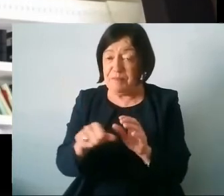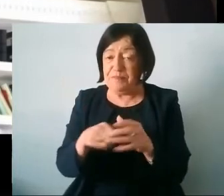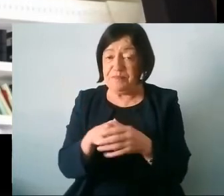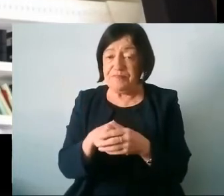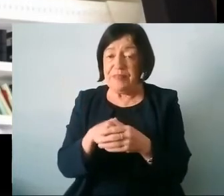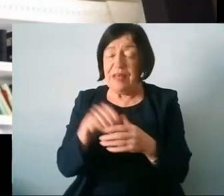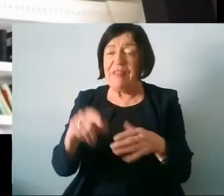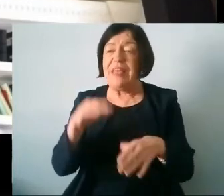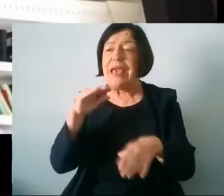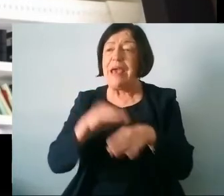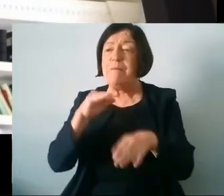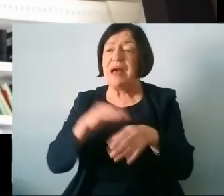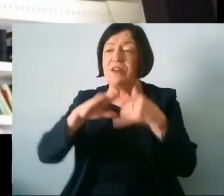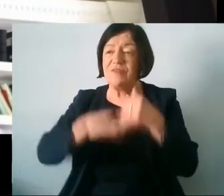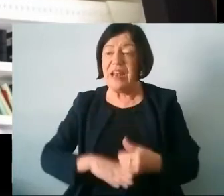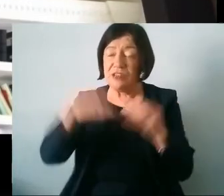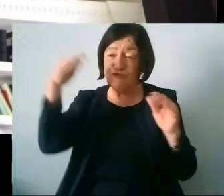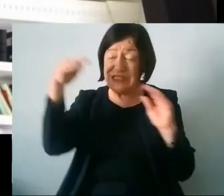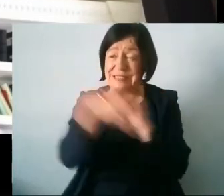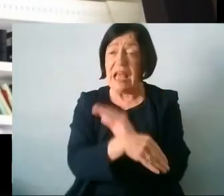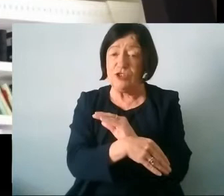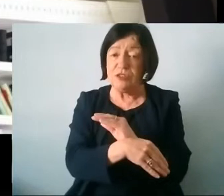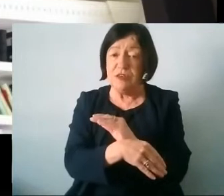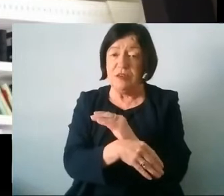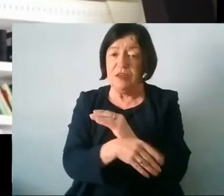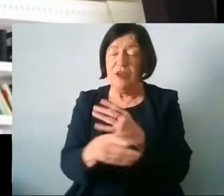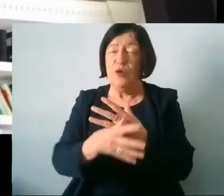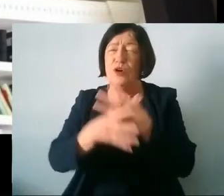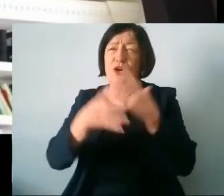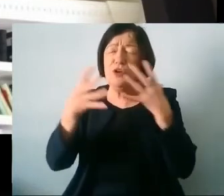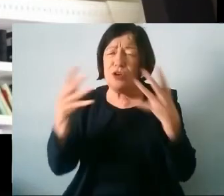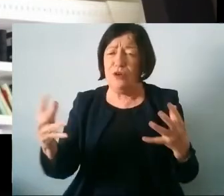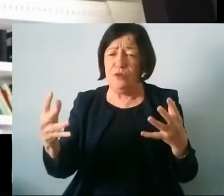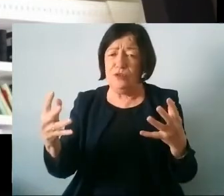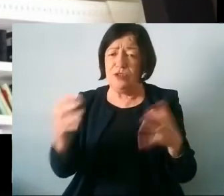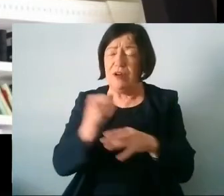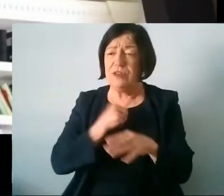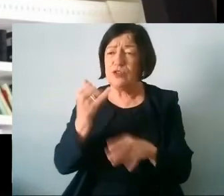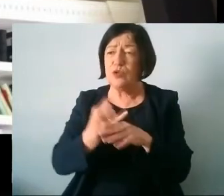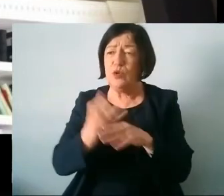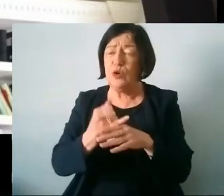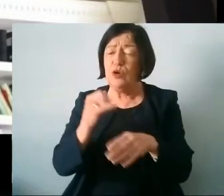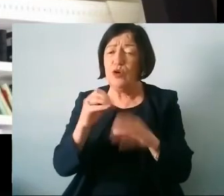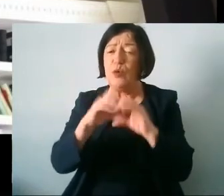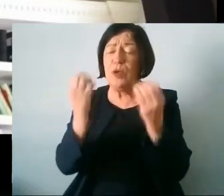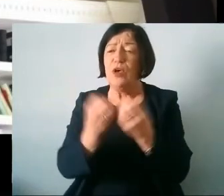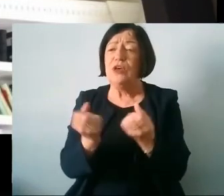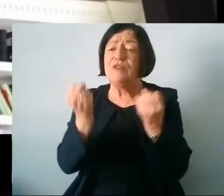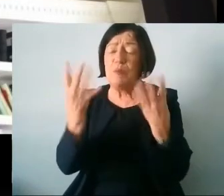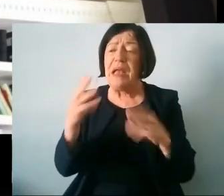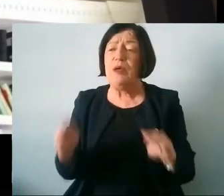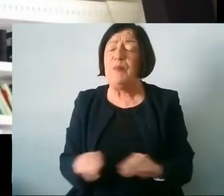impact of the last recession was uh really huge on our school community because so many people